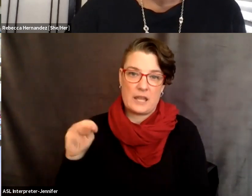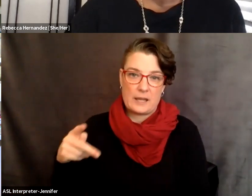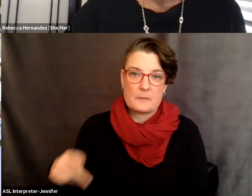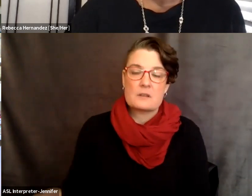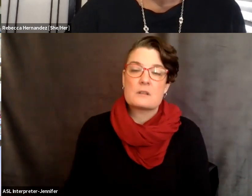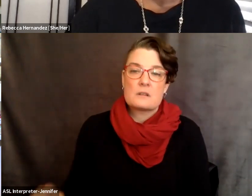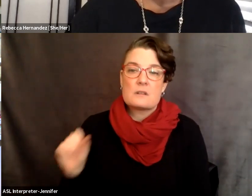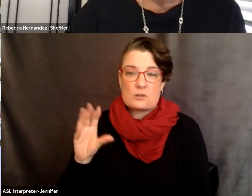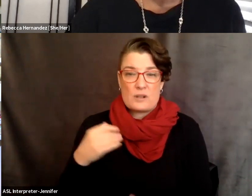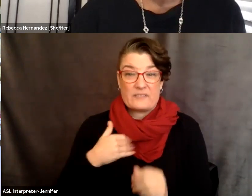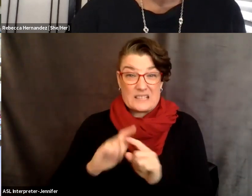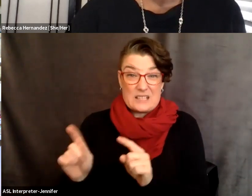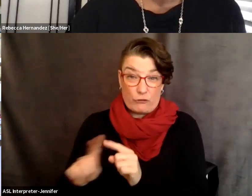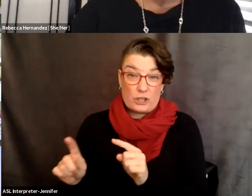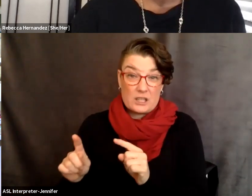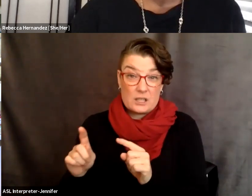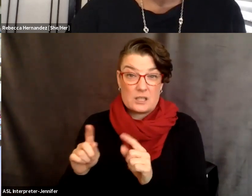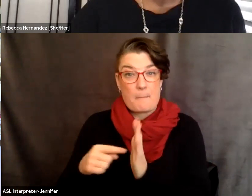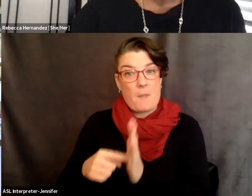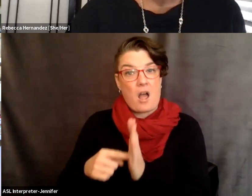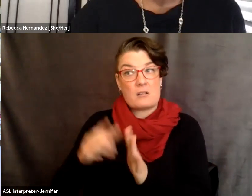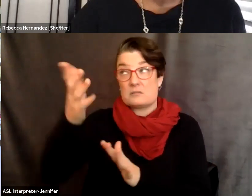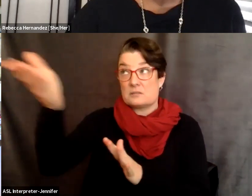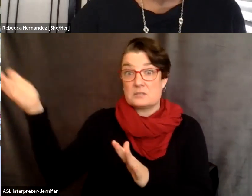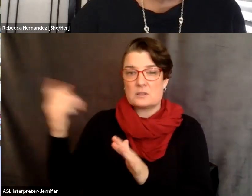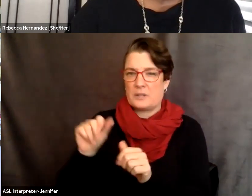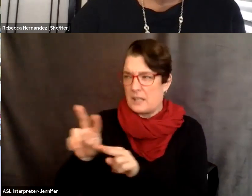models that we can look to in, other countries as well.